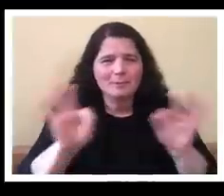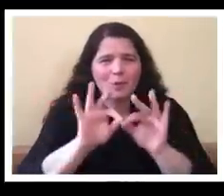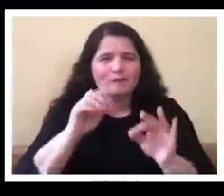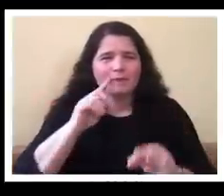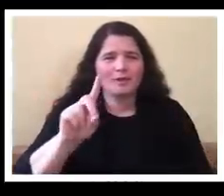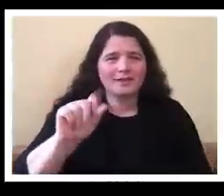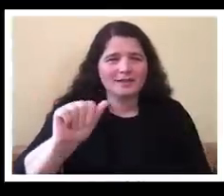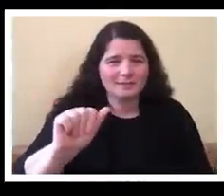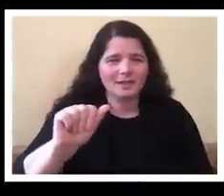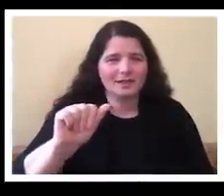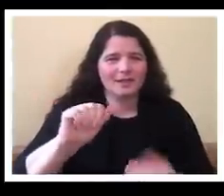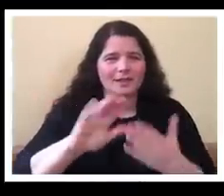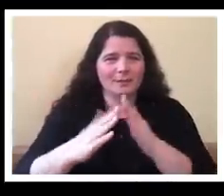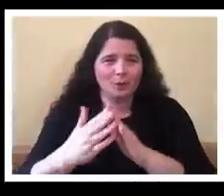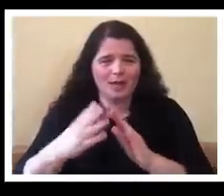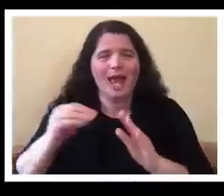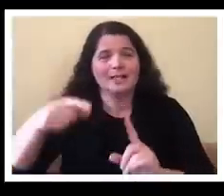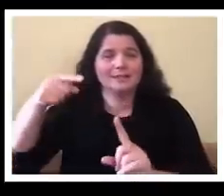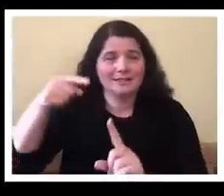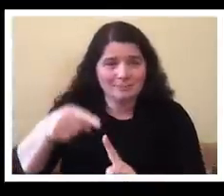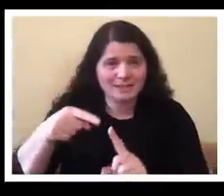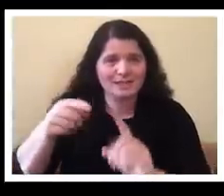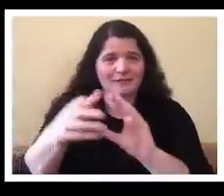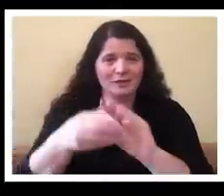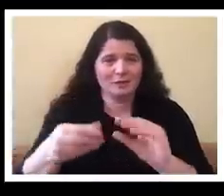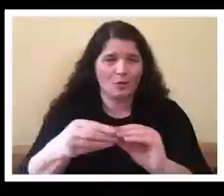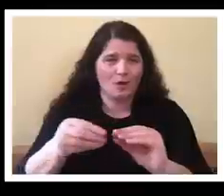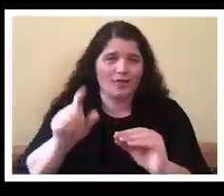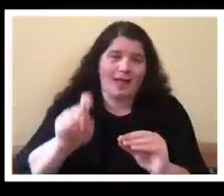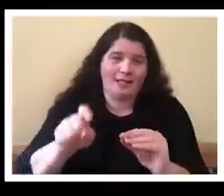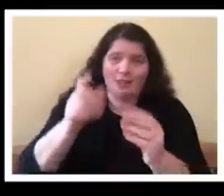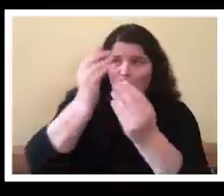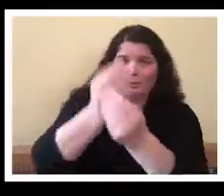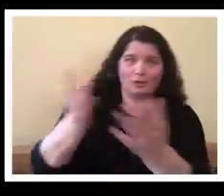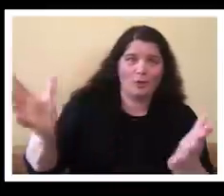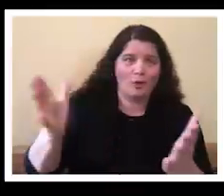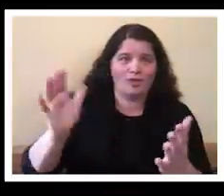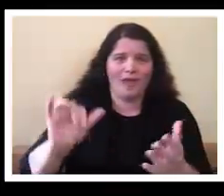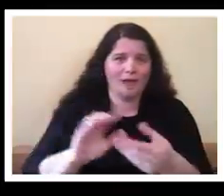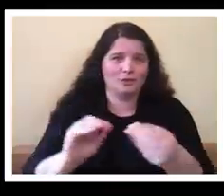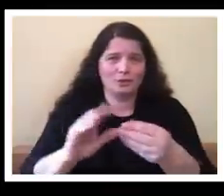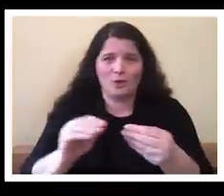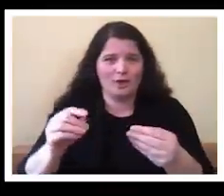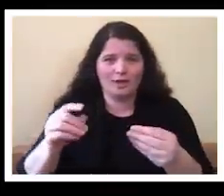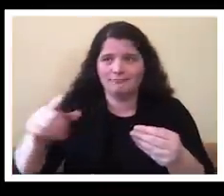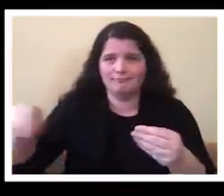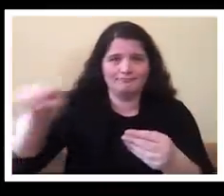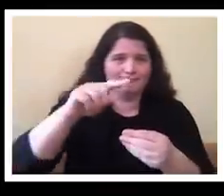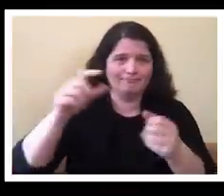is that needs to be told, because it's a story that so often has been left out.